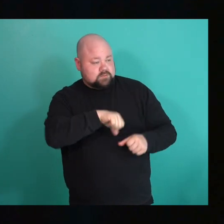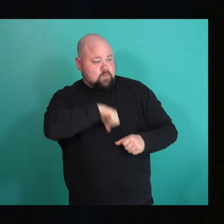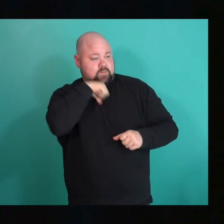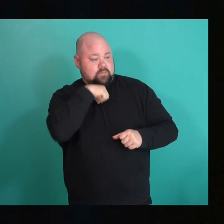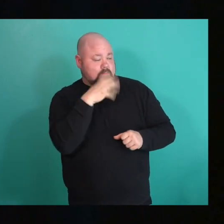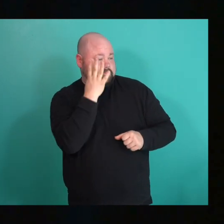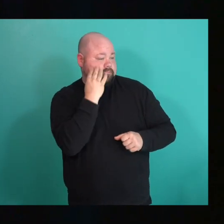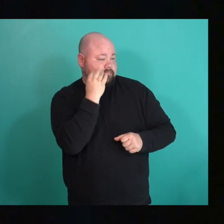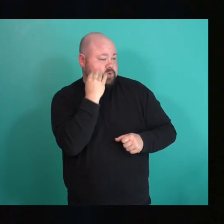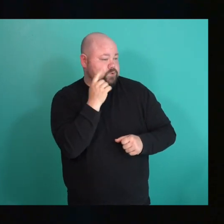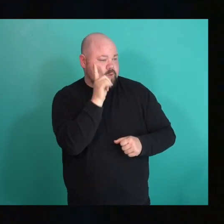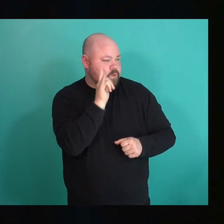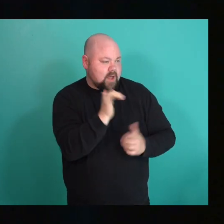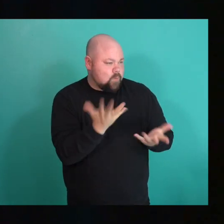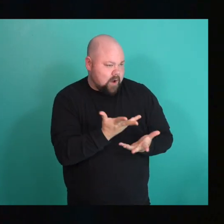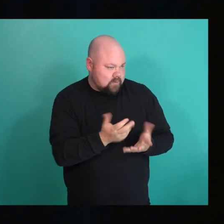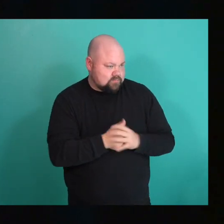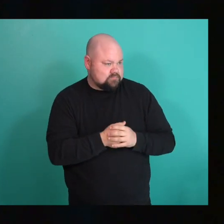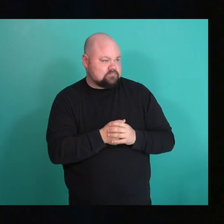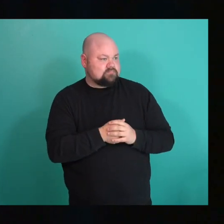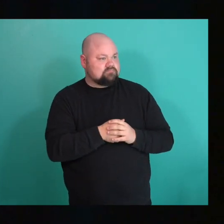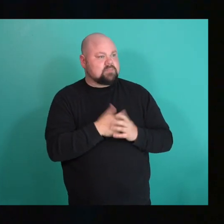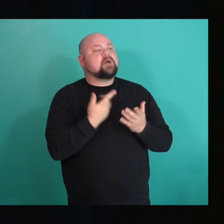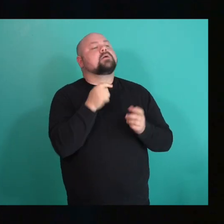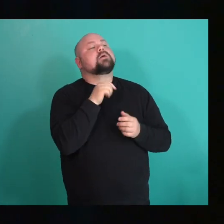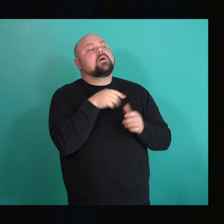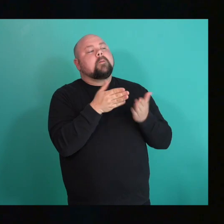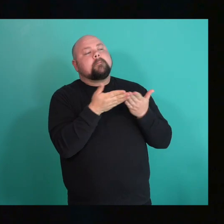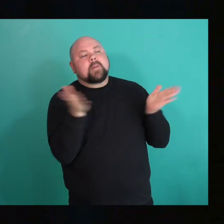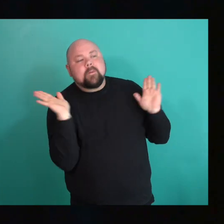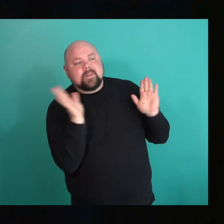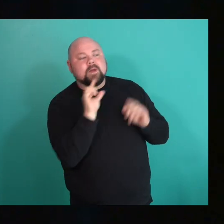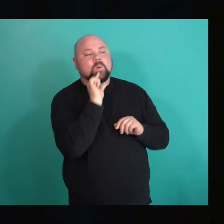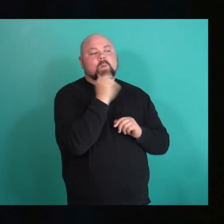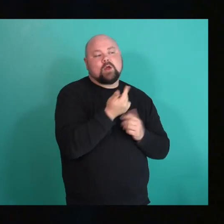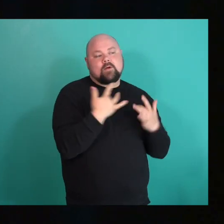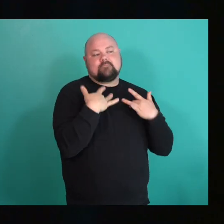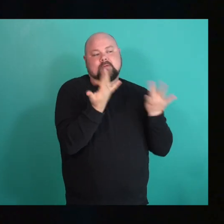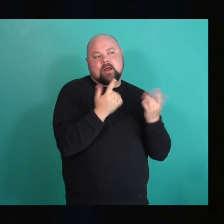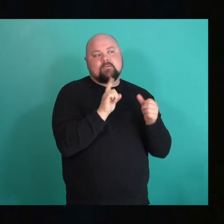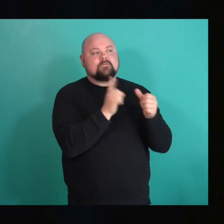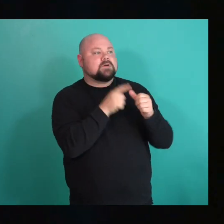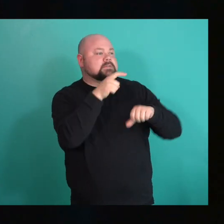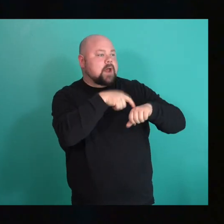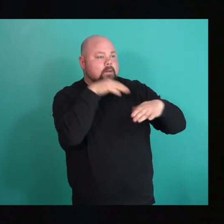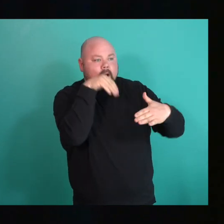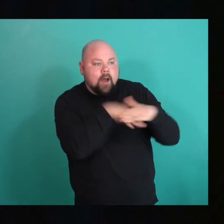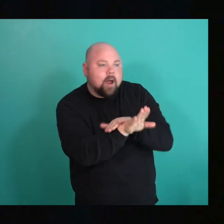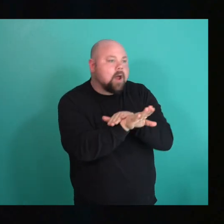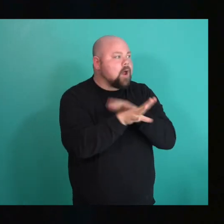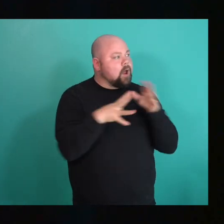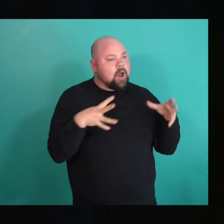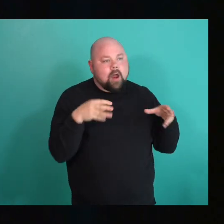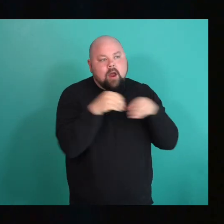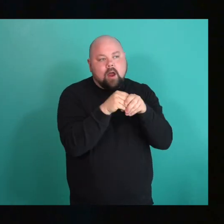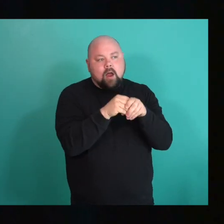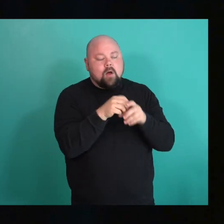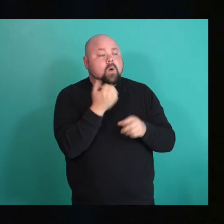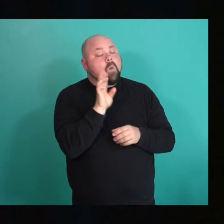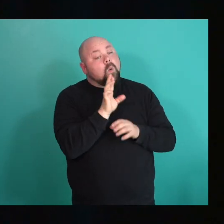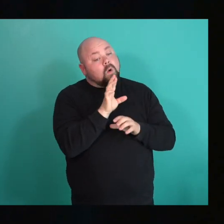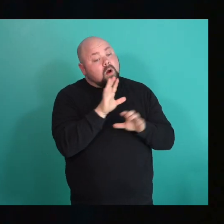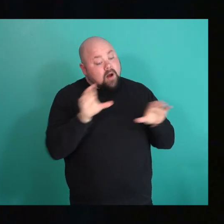the first time attending one of those sort of public queer events or participating in sort of activism